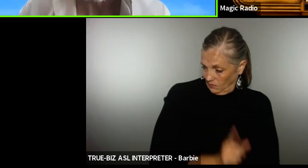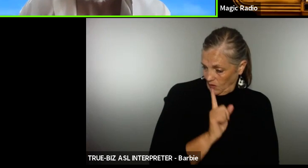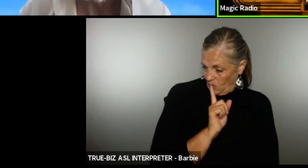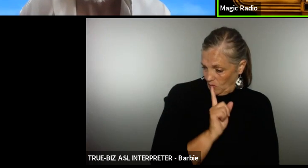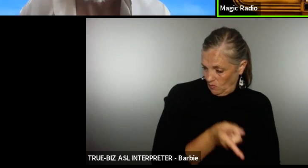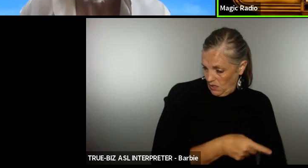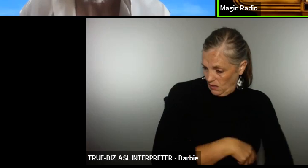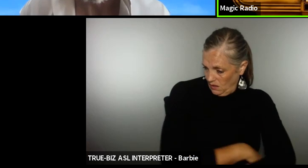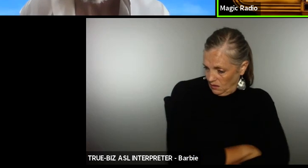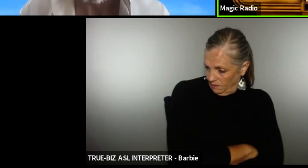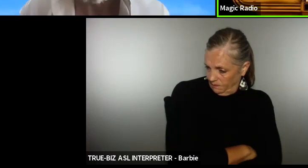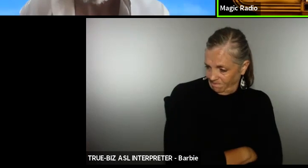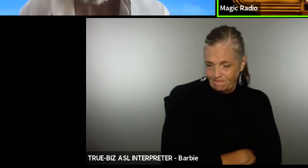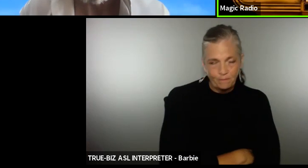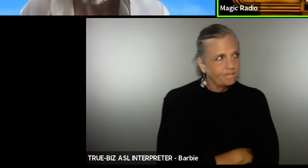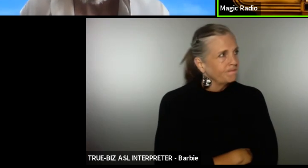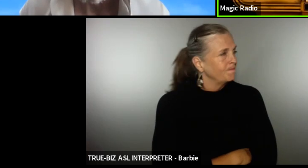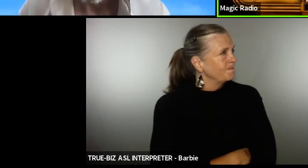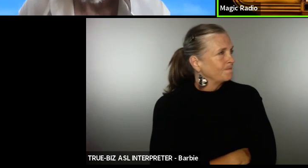not a bit